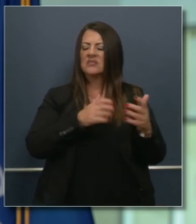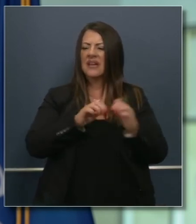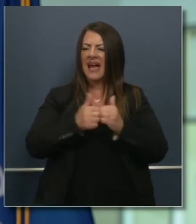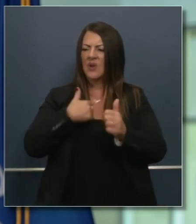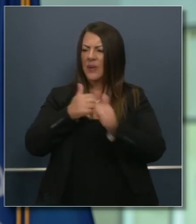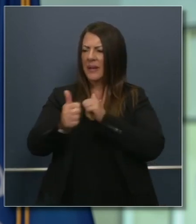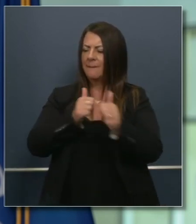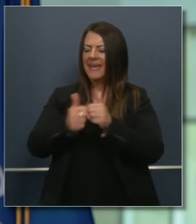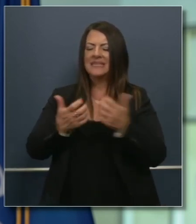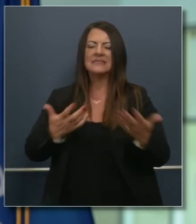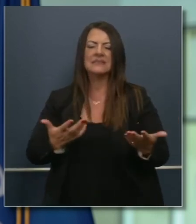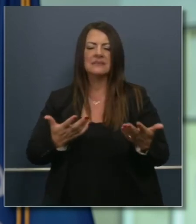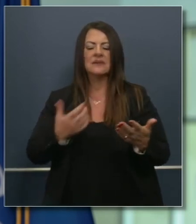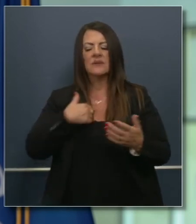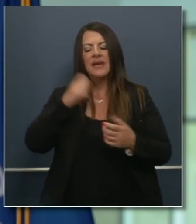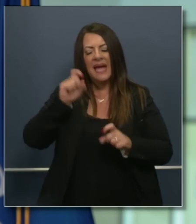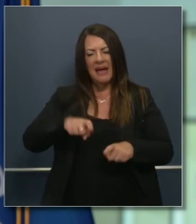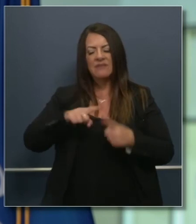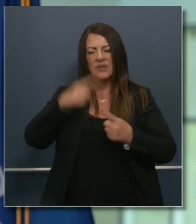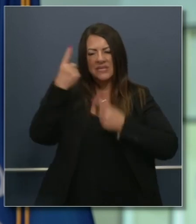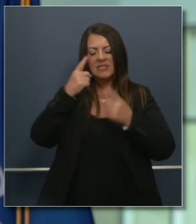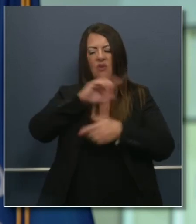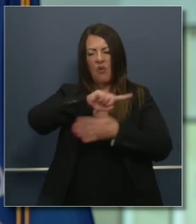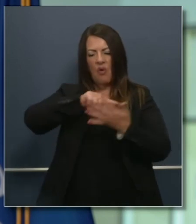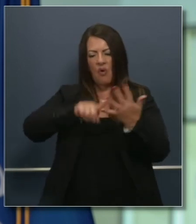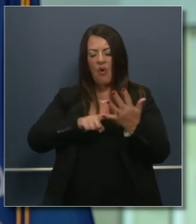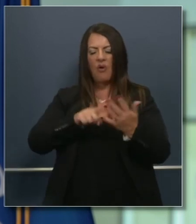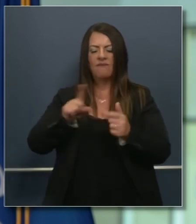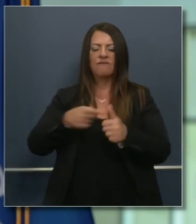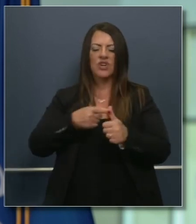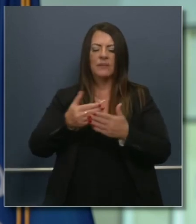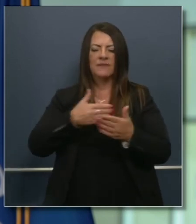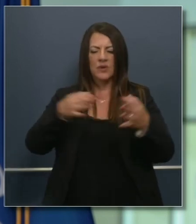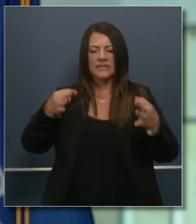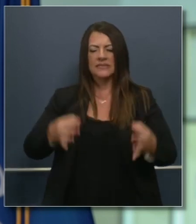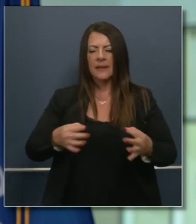factors as well. Corinne Hoggard, ABC 30.